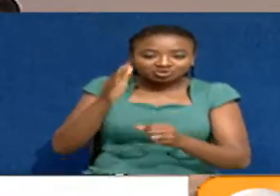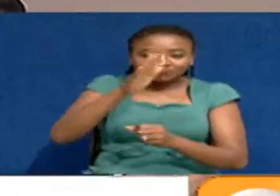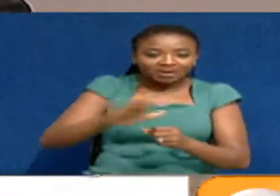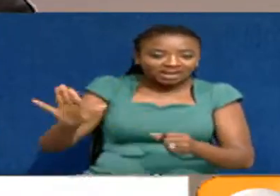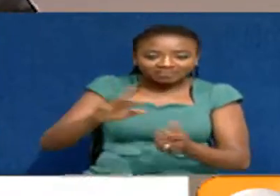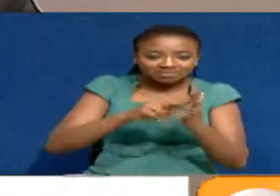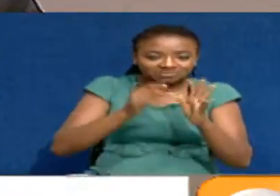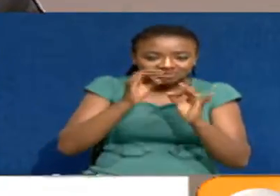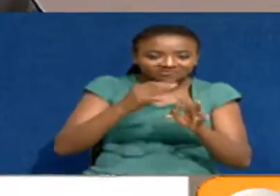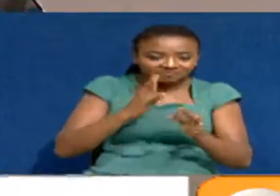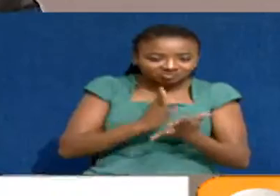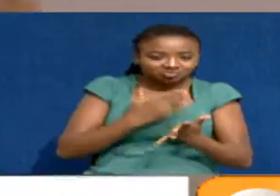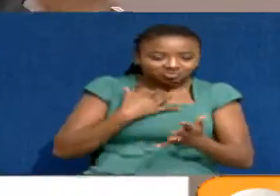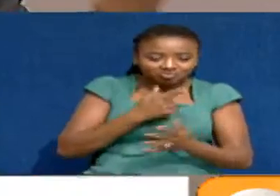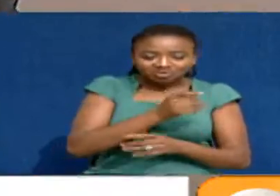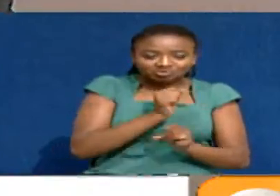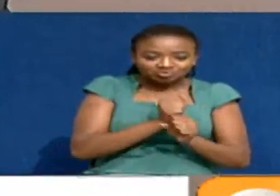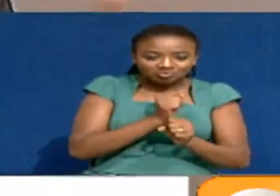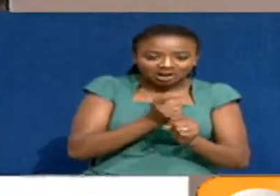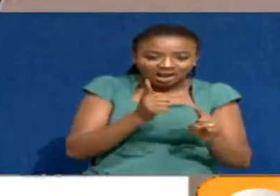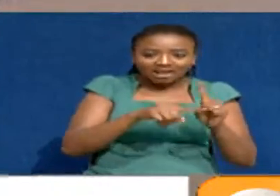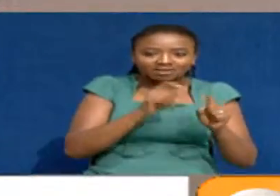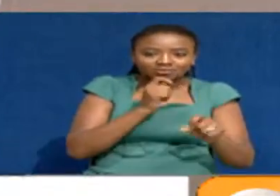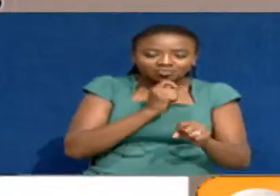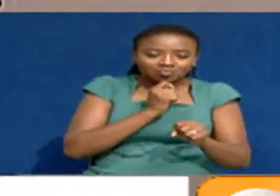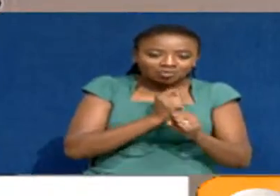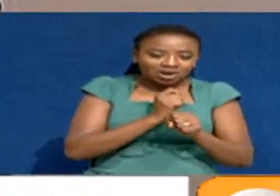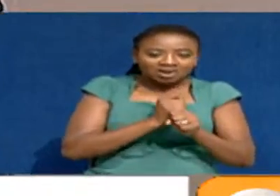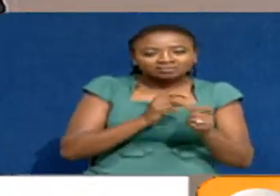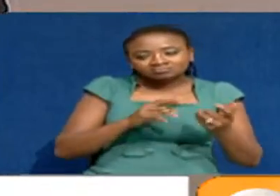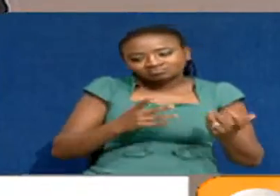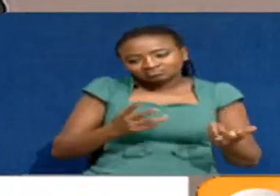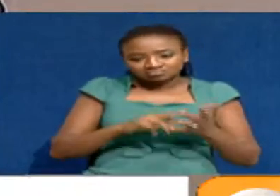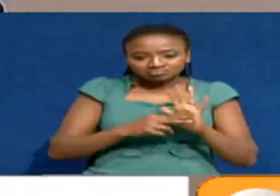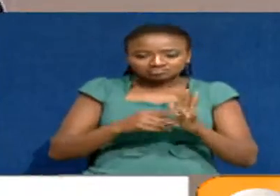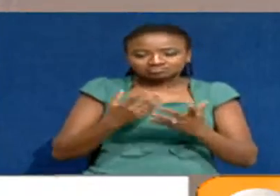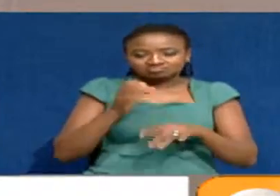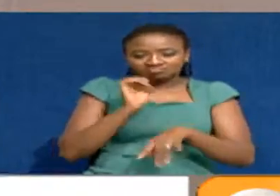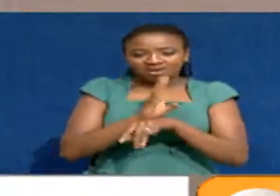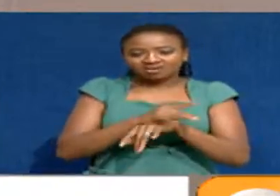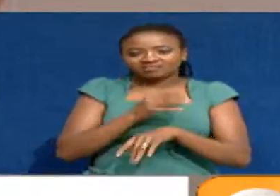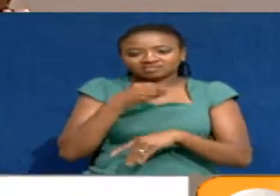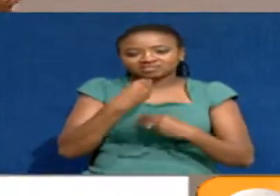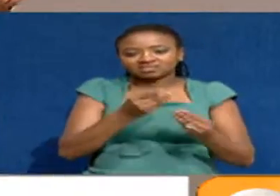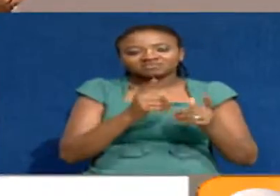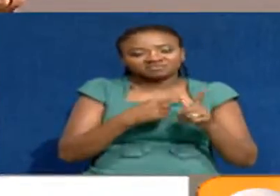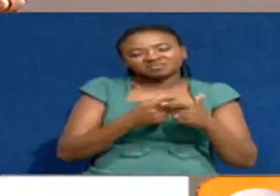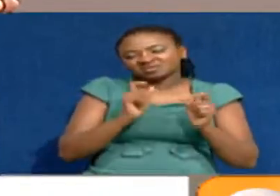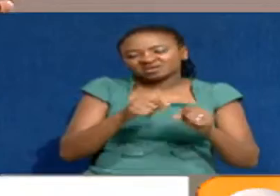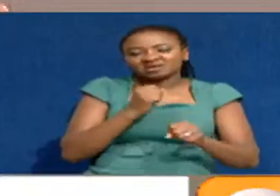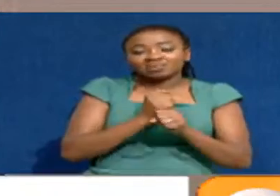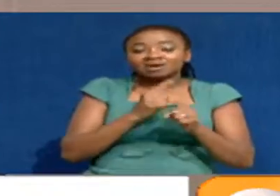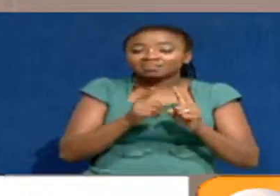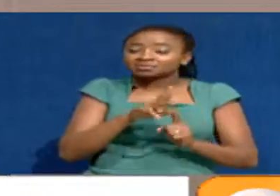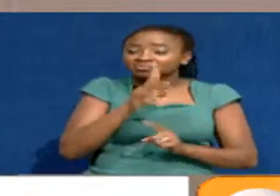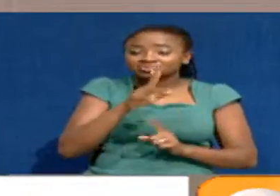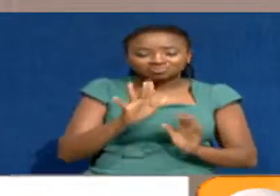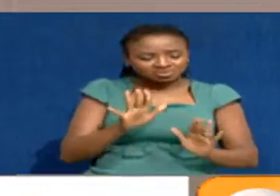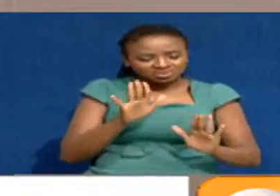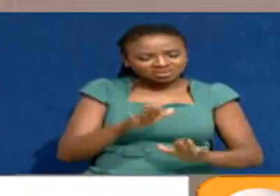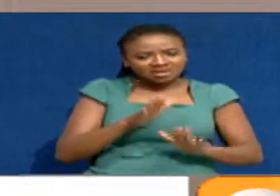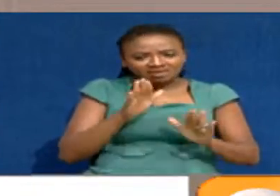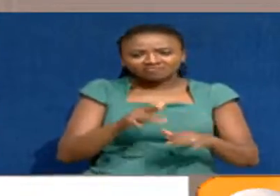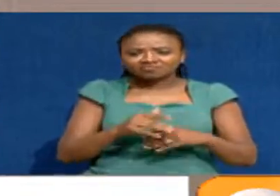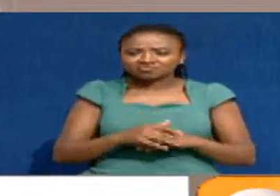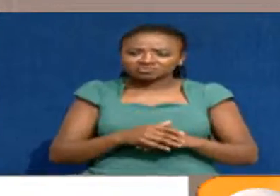if he really wanted to add his term, he would just do as directed by Maraga. But we have a responsible president. And he has many